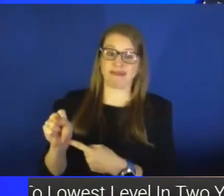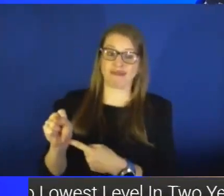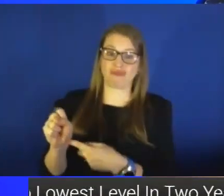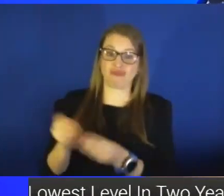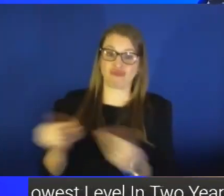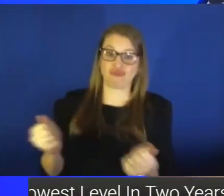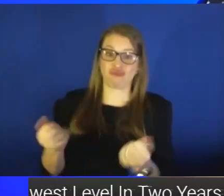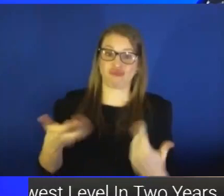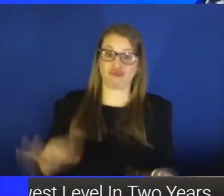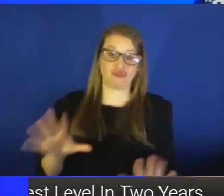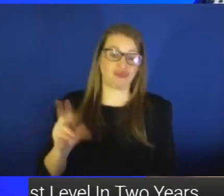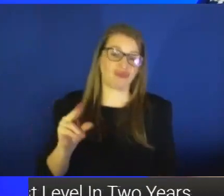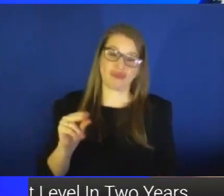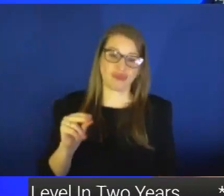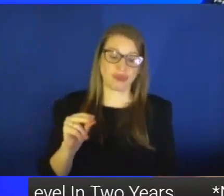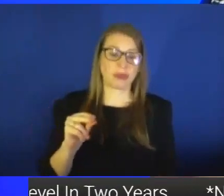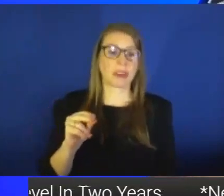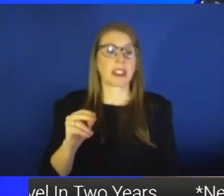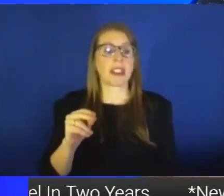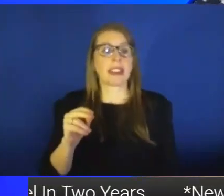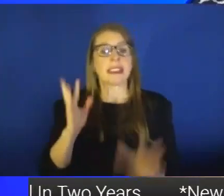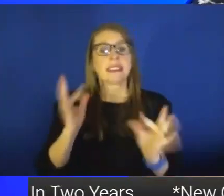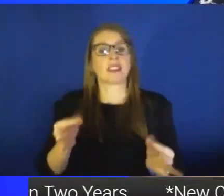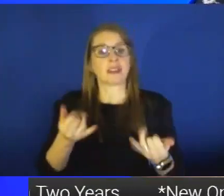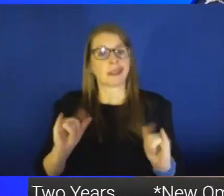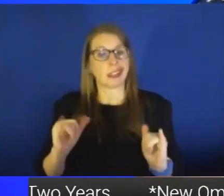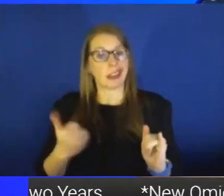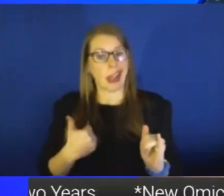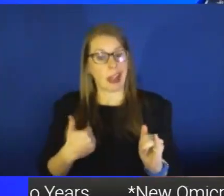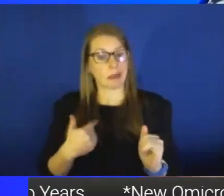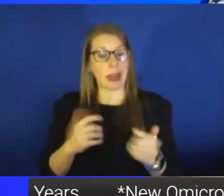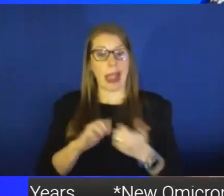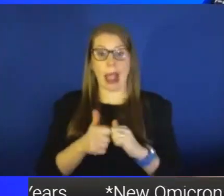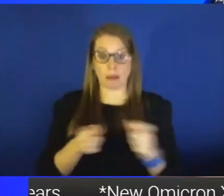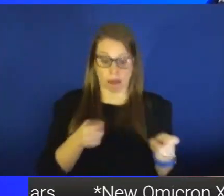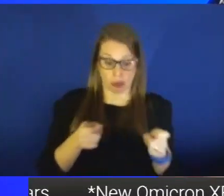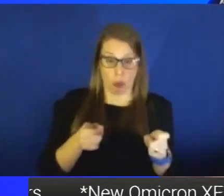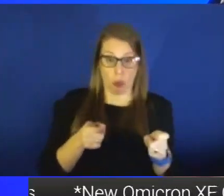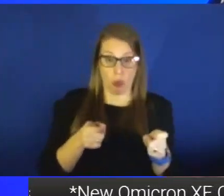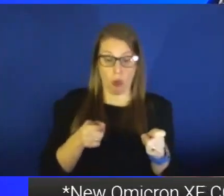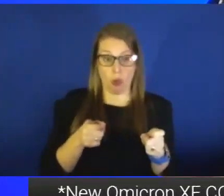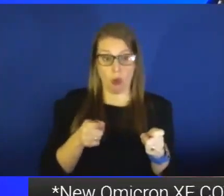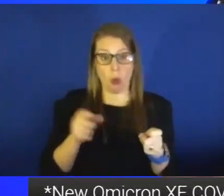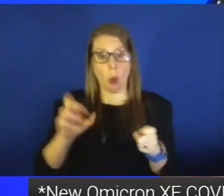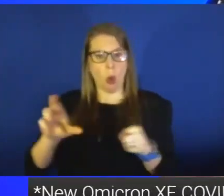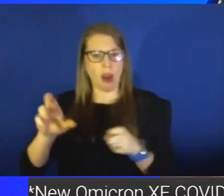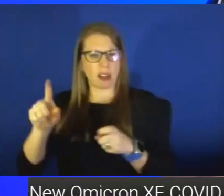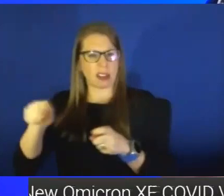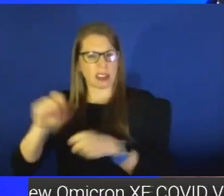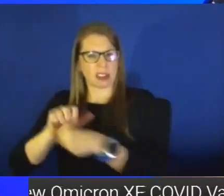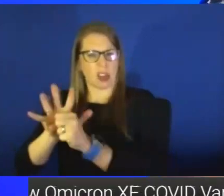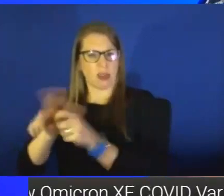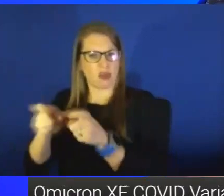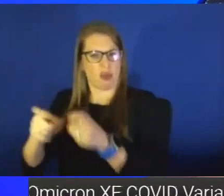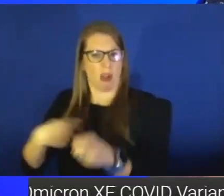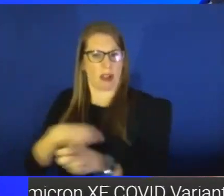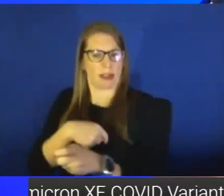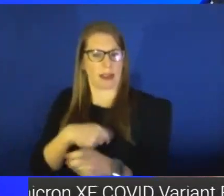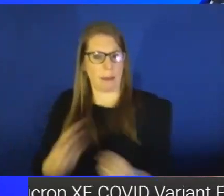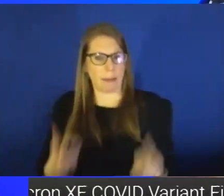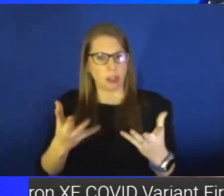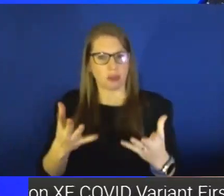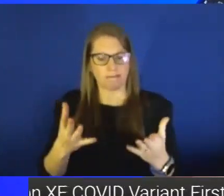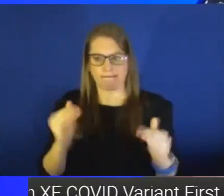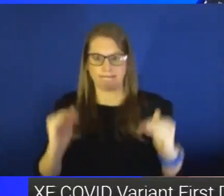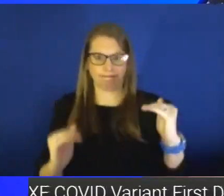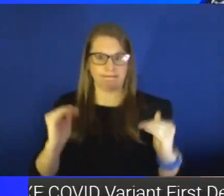have some decisions to make about how much we try to control the virus as compared to letting it control us. The reality is that if you have a lot of